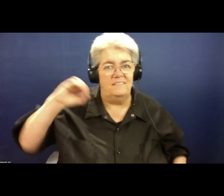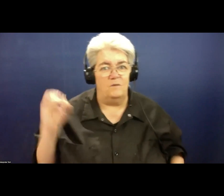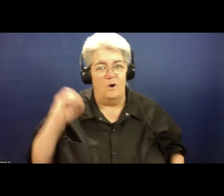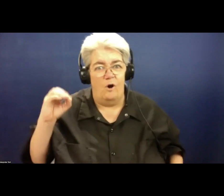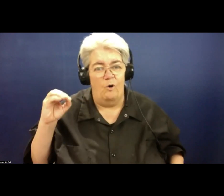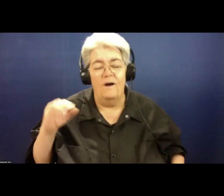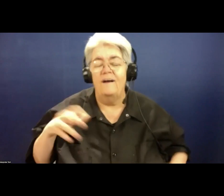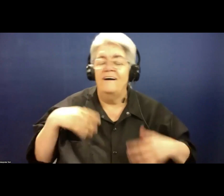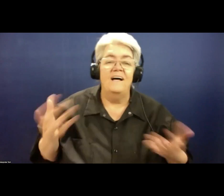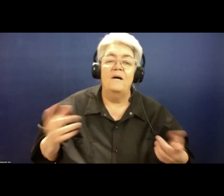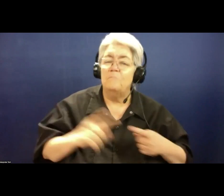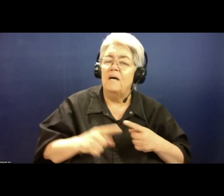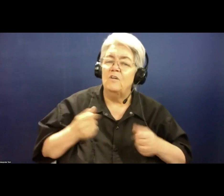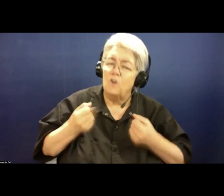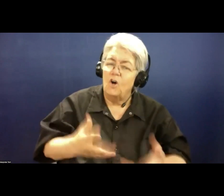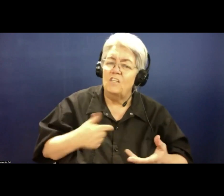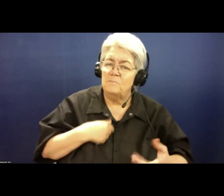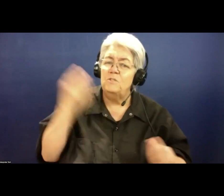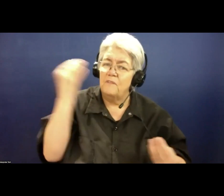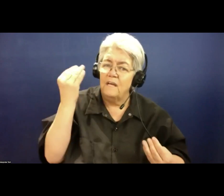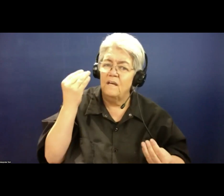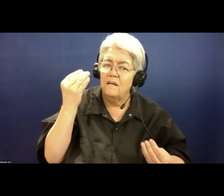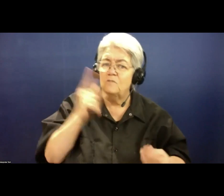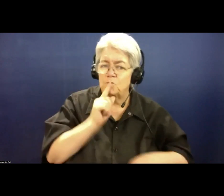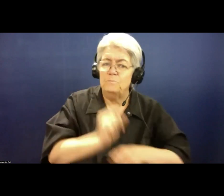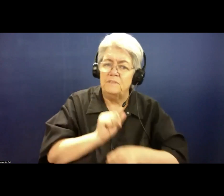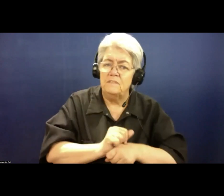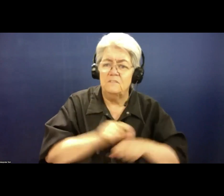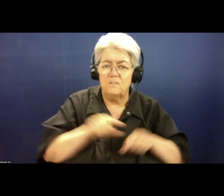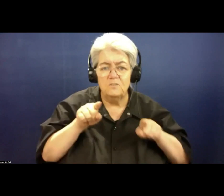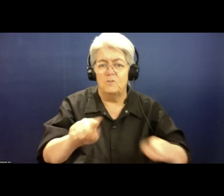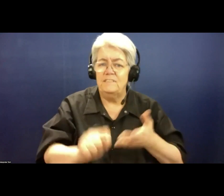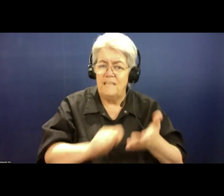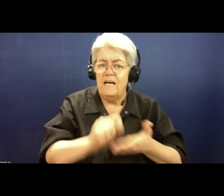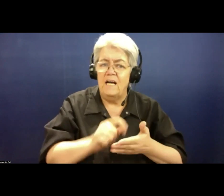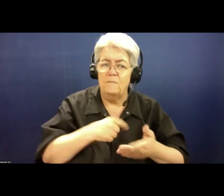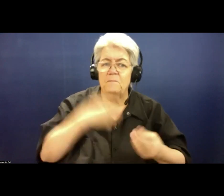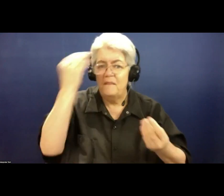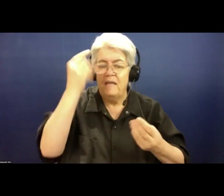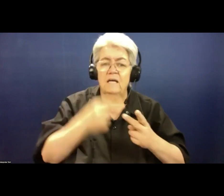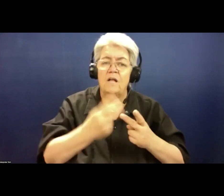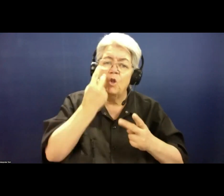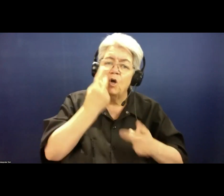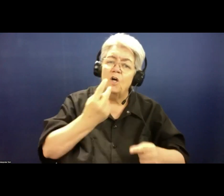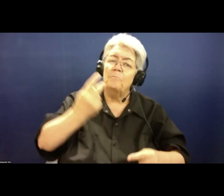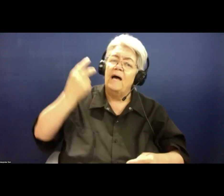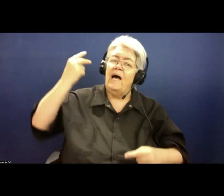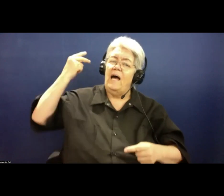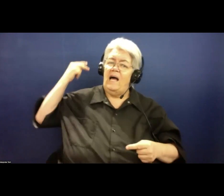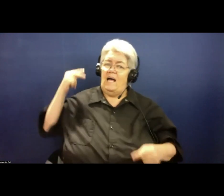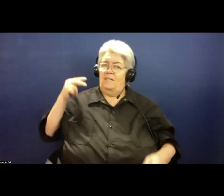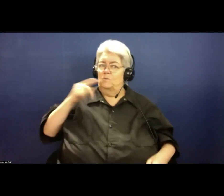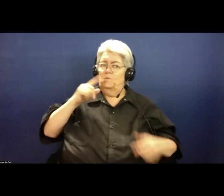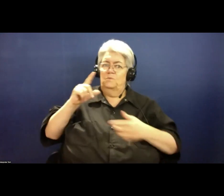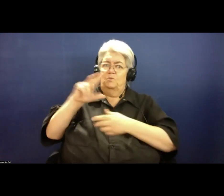the sense of reflection. And for the first time in my life, I reflected back to the suicidal ideation with which I